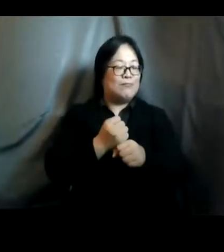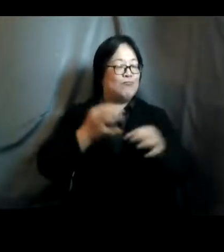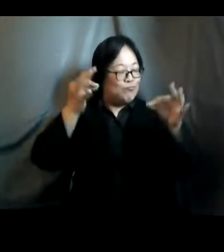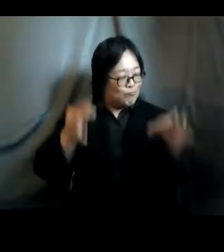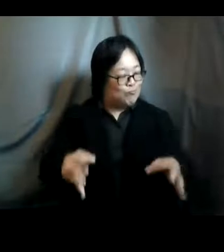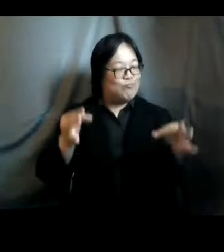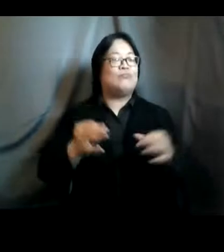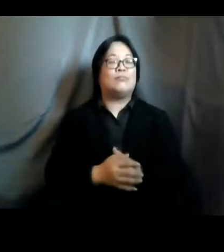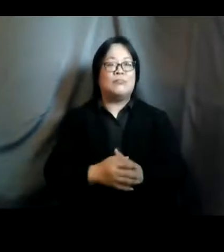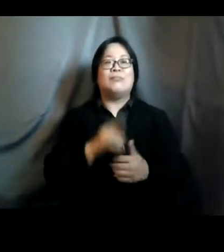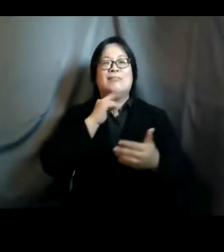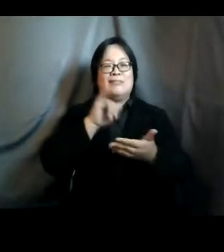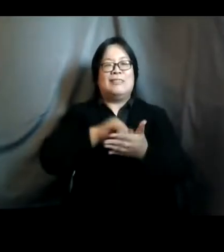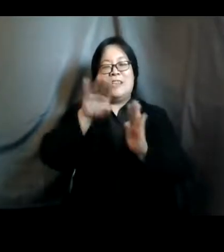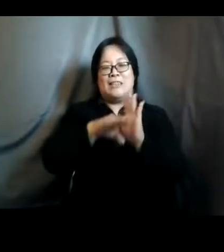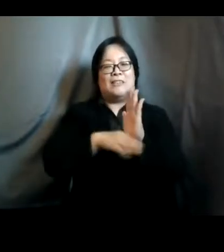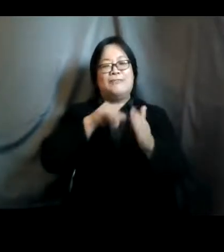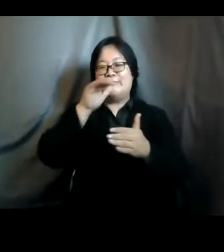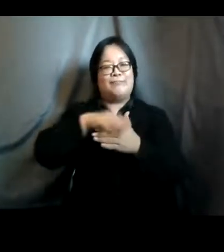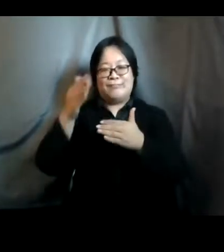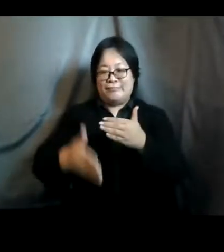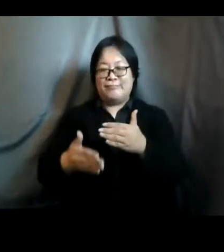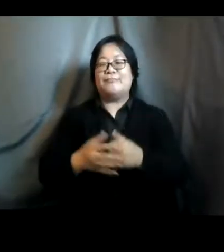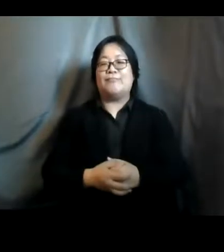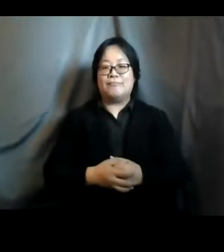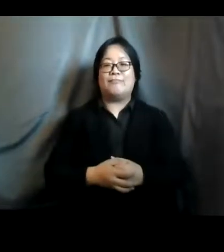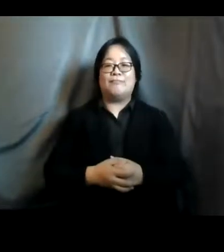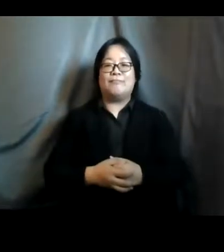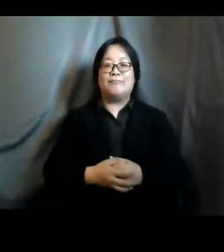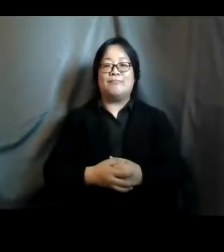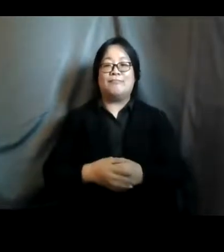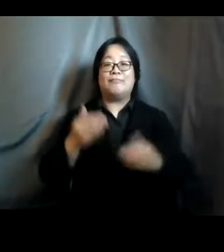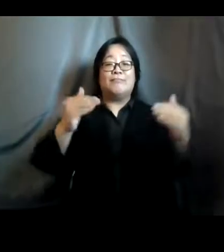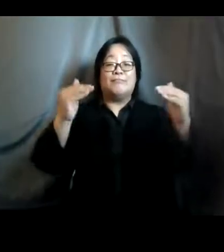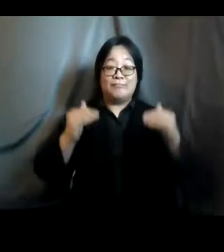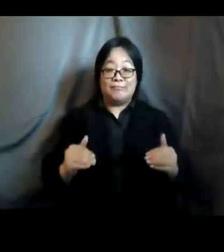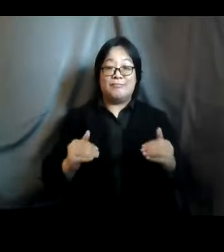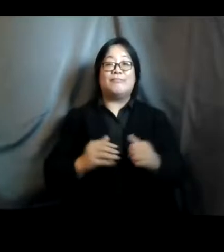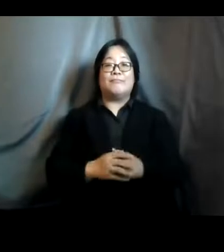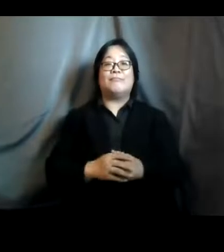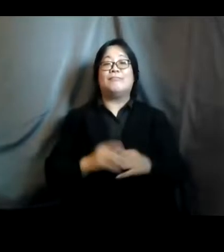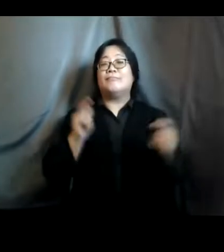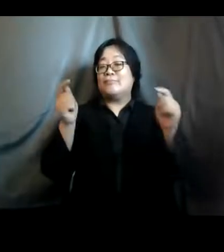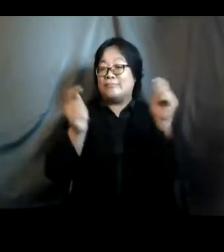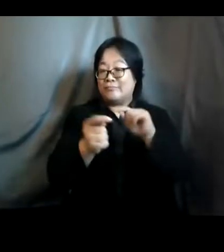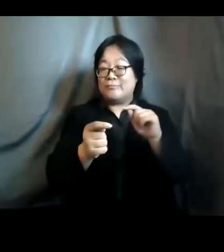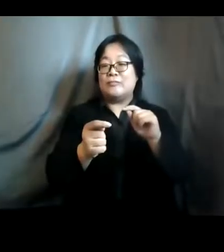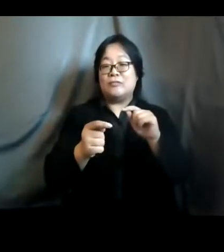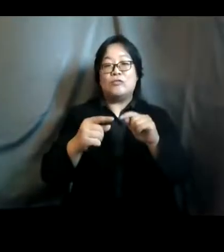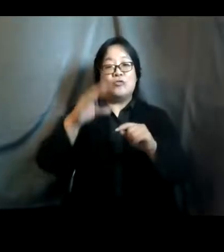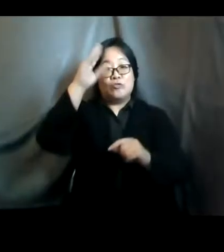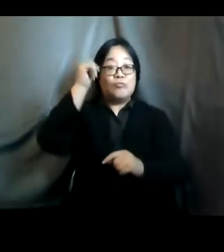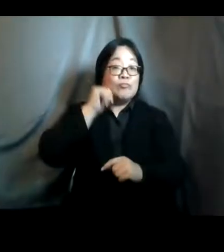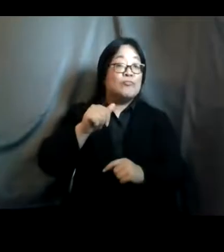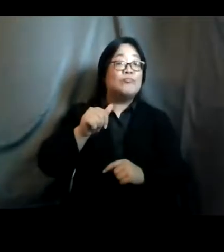uh unfinished agenda that we were talking about the third uh area of course was to change uh gender norms that exist in